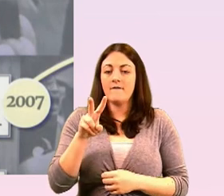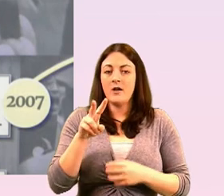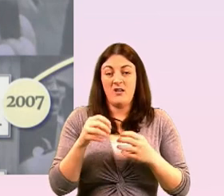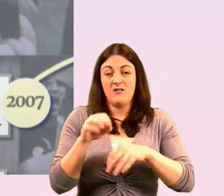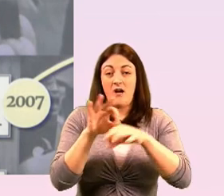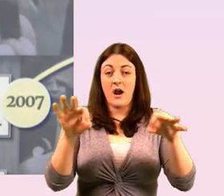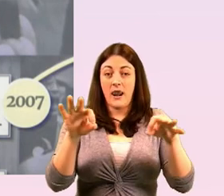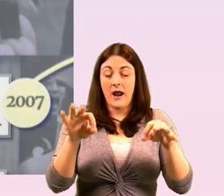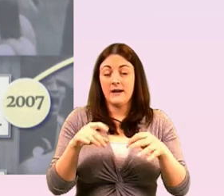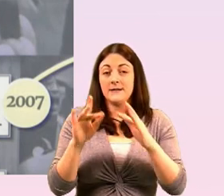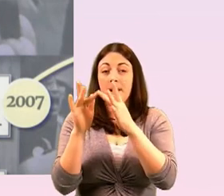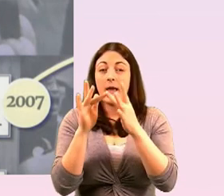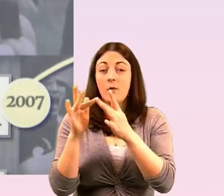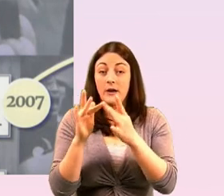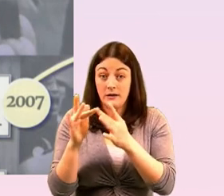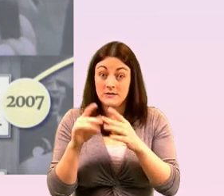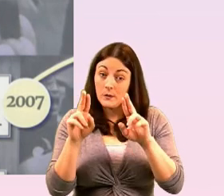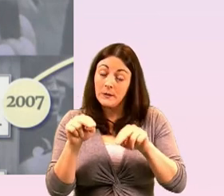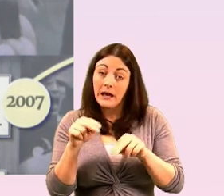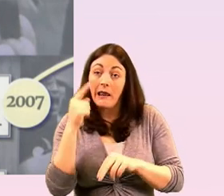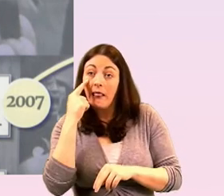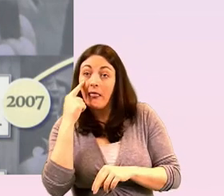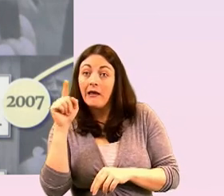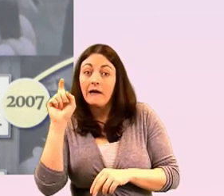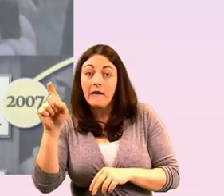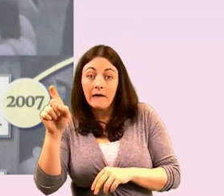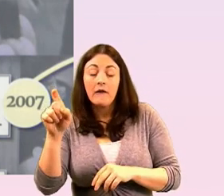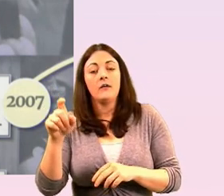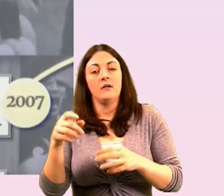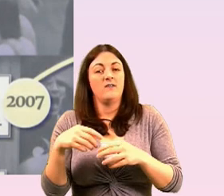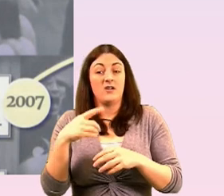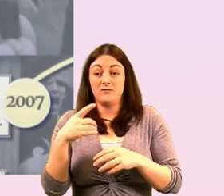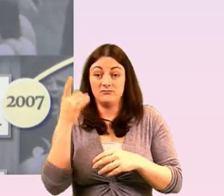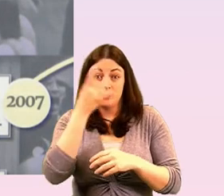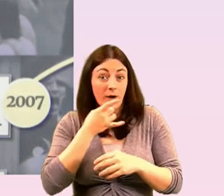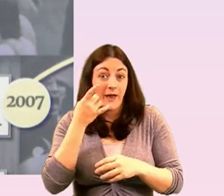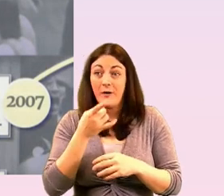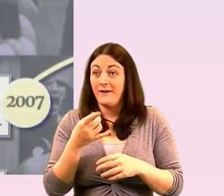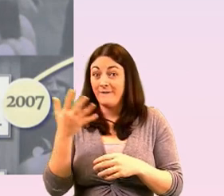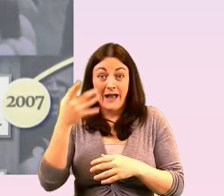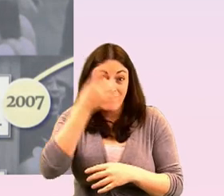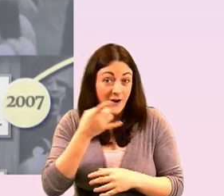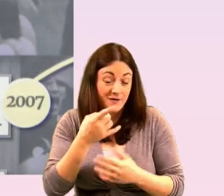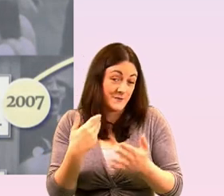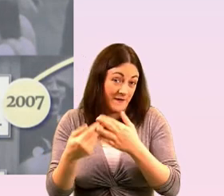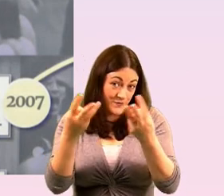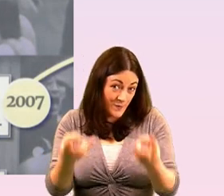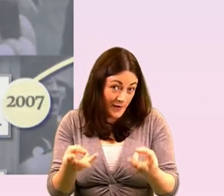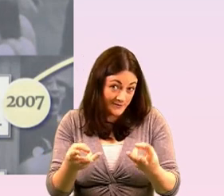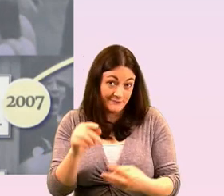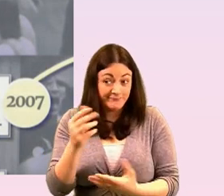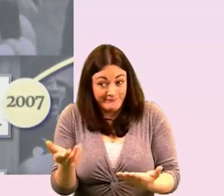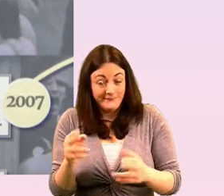function stay open so feel free to hang out over the next hour five hours however long you want and use the facilities